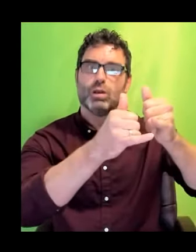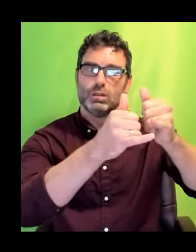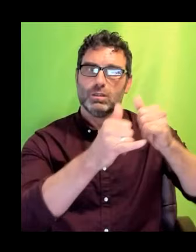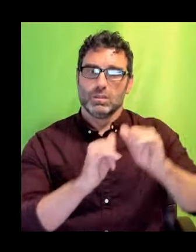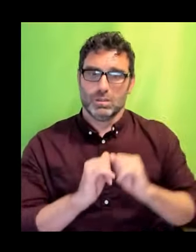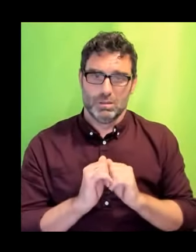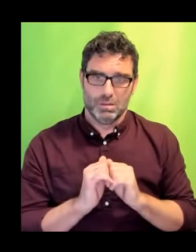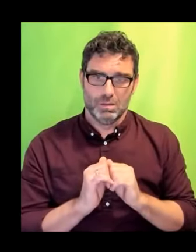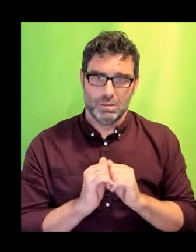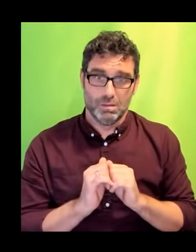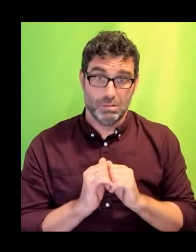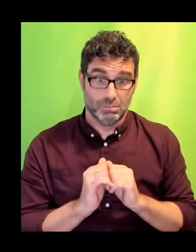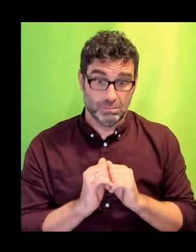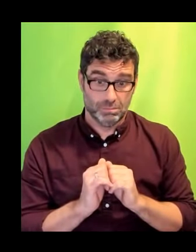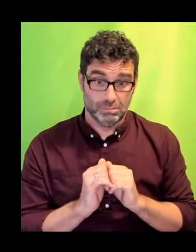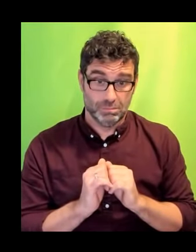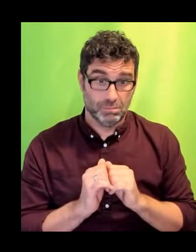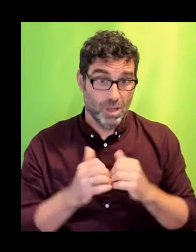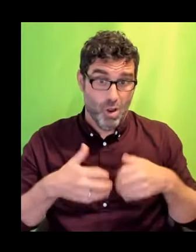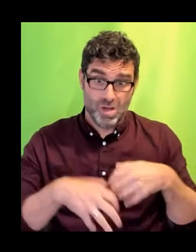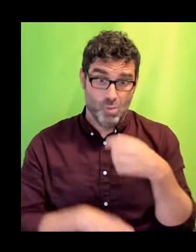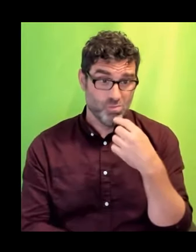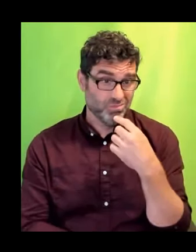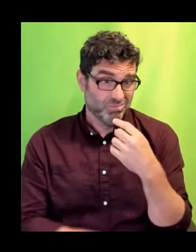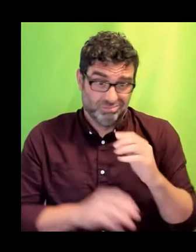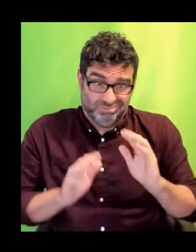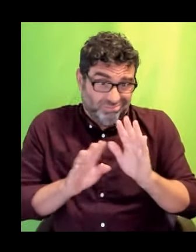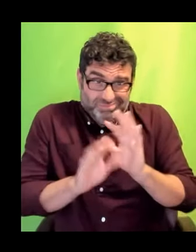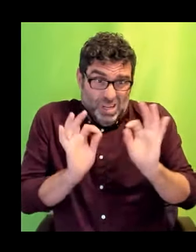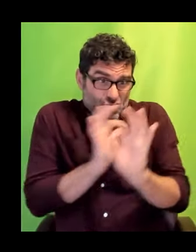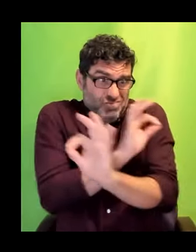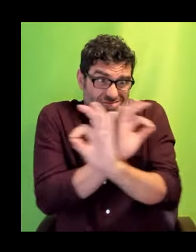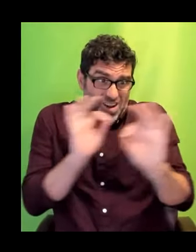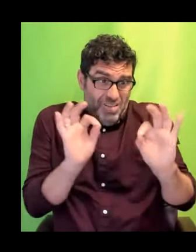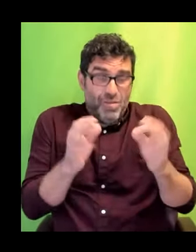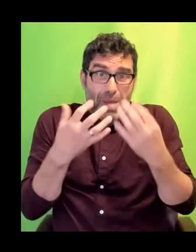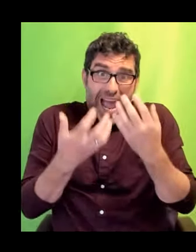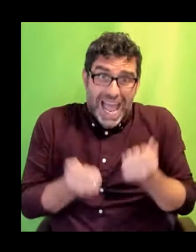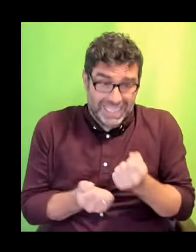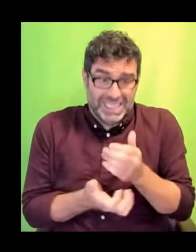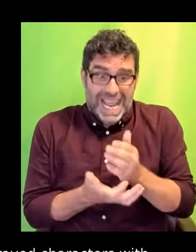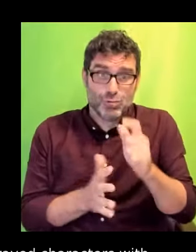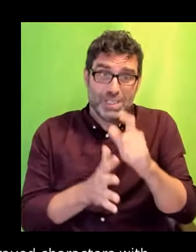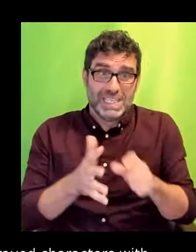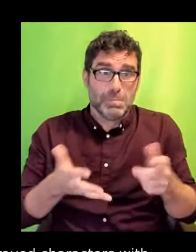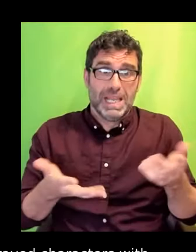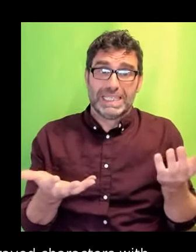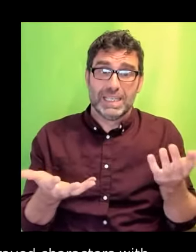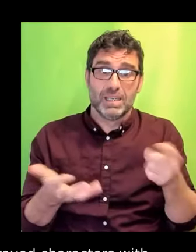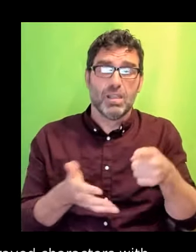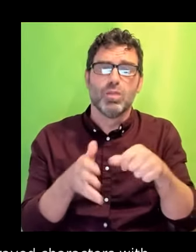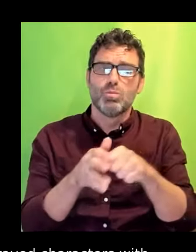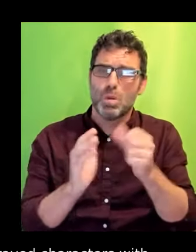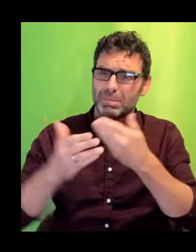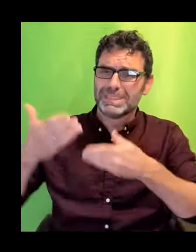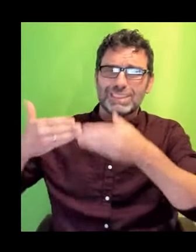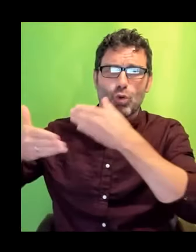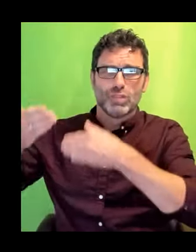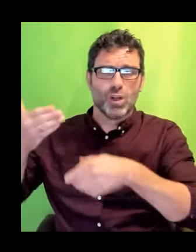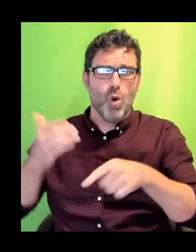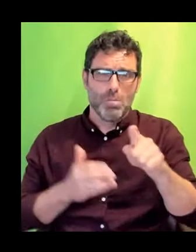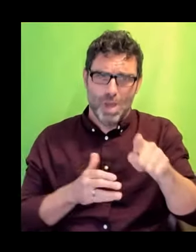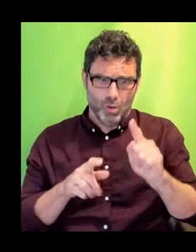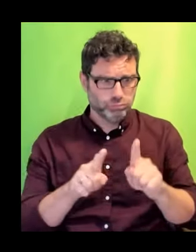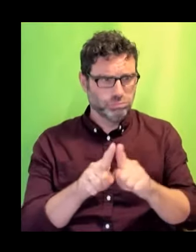them had the disability which they played. This is a historical problem, but it is a current problem. And very